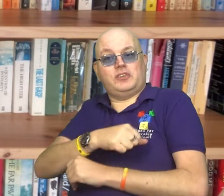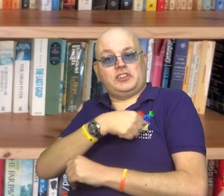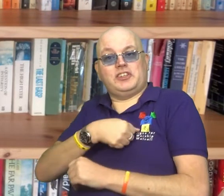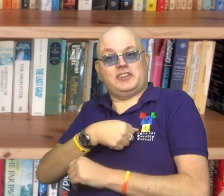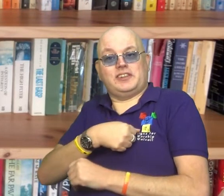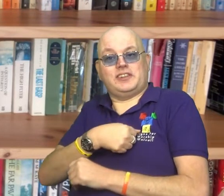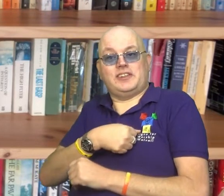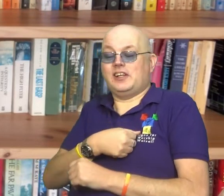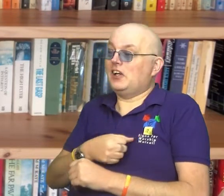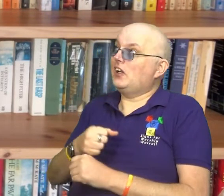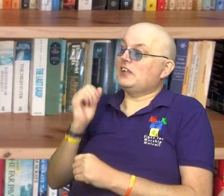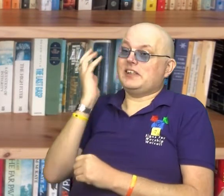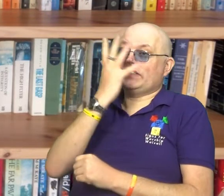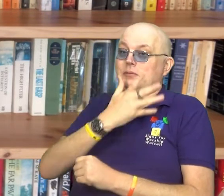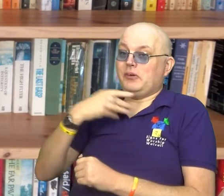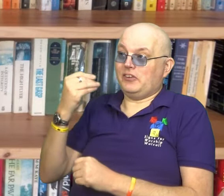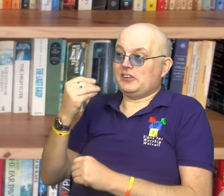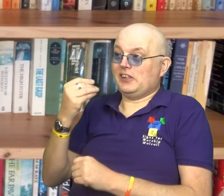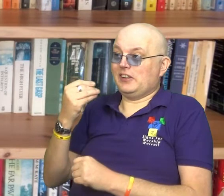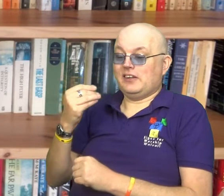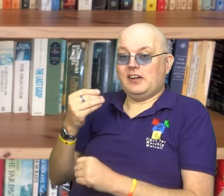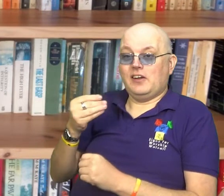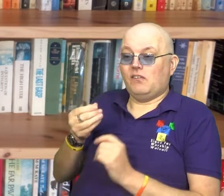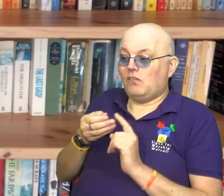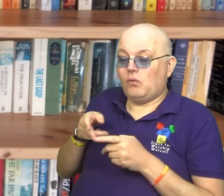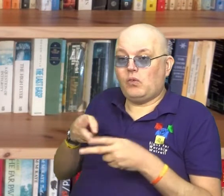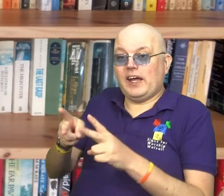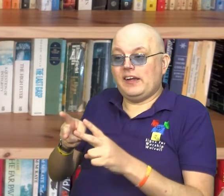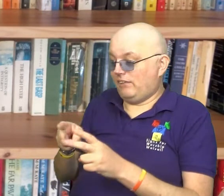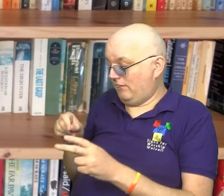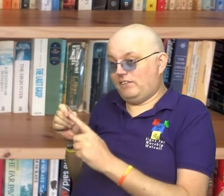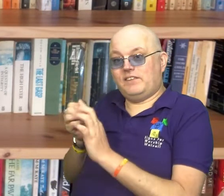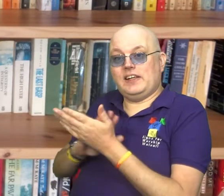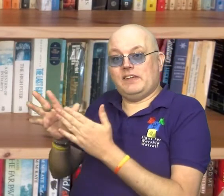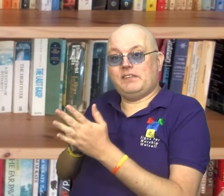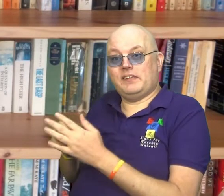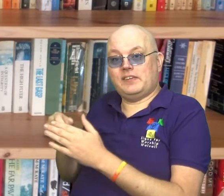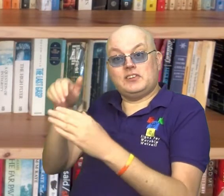That the Holy Spirit is providing a way for Philip to join in.